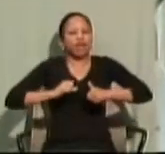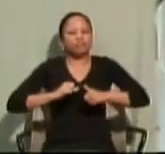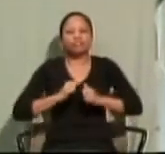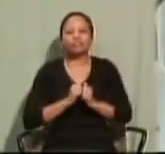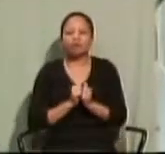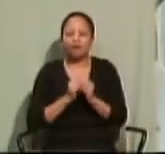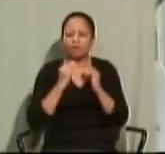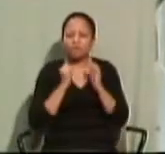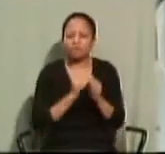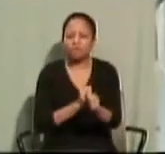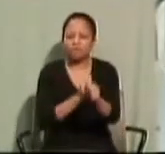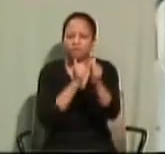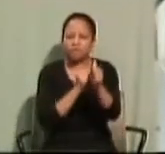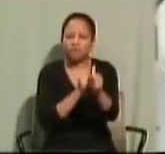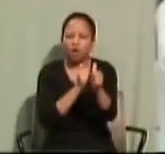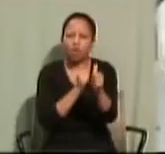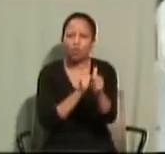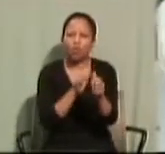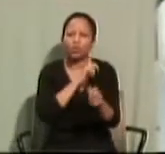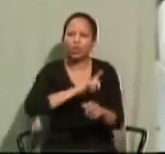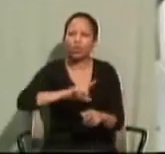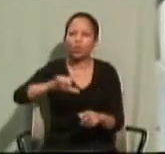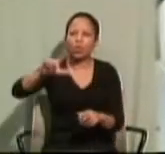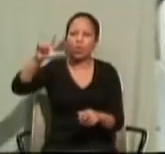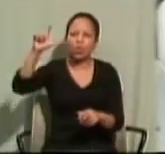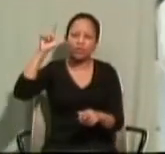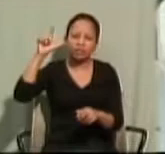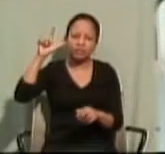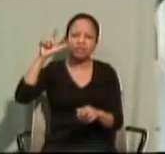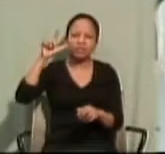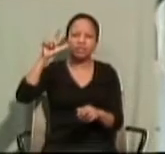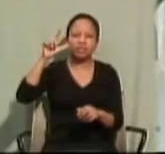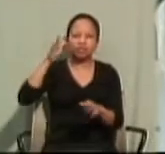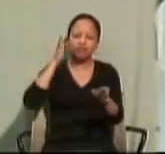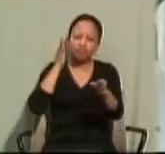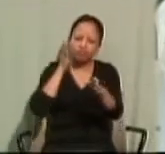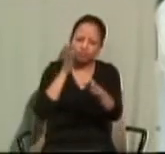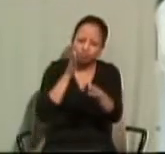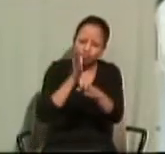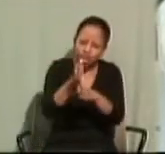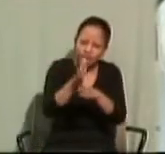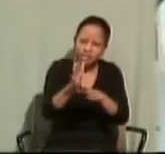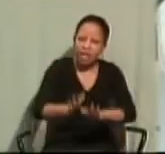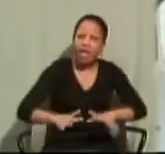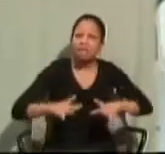followed the commandments, walked on the straight road.